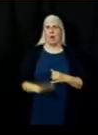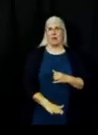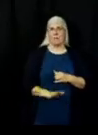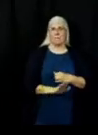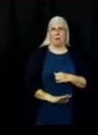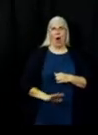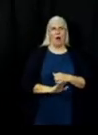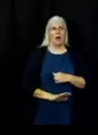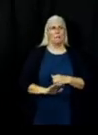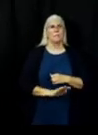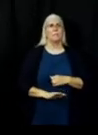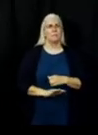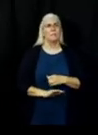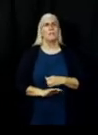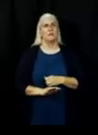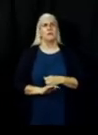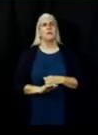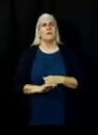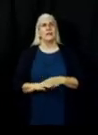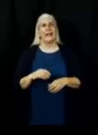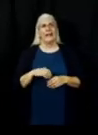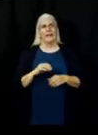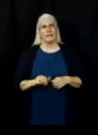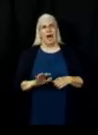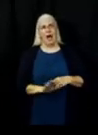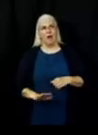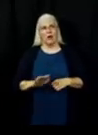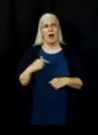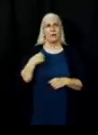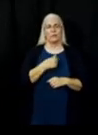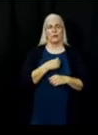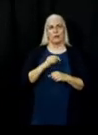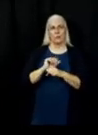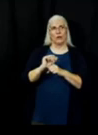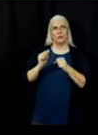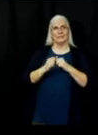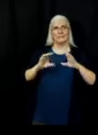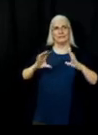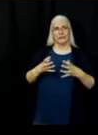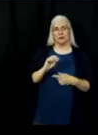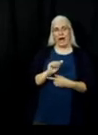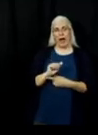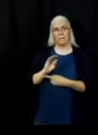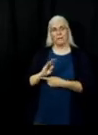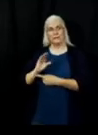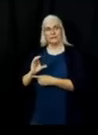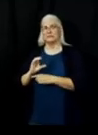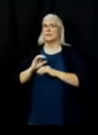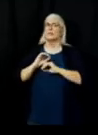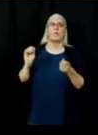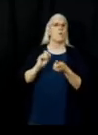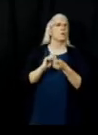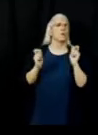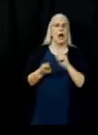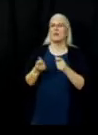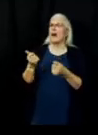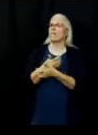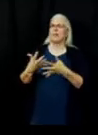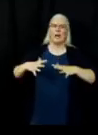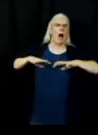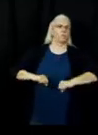70, the Division's Alpha Bravo Charlie, no change in there, tactical patrol, everything that's holding in Division Charlie,